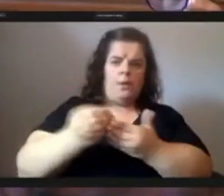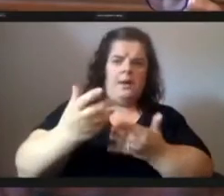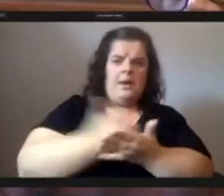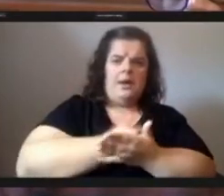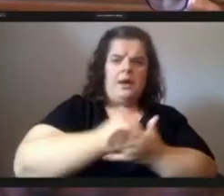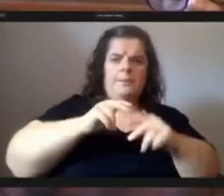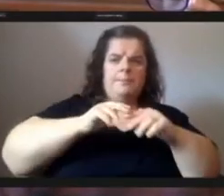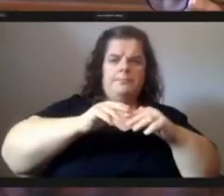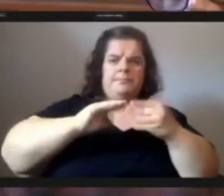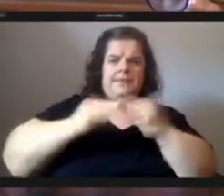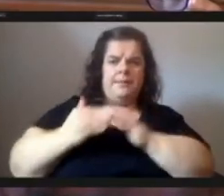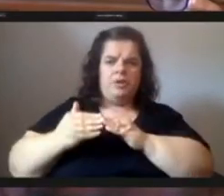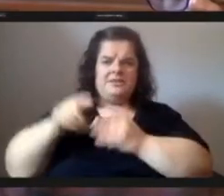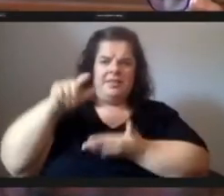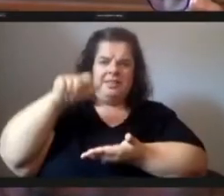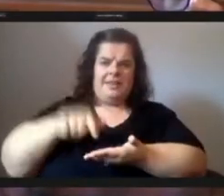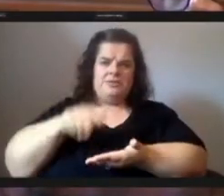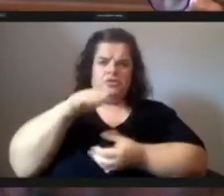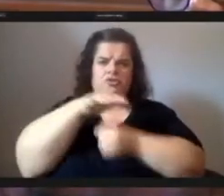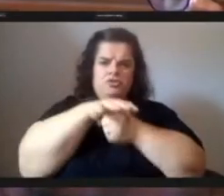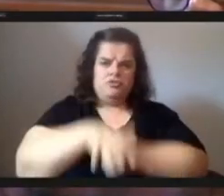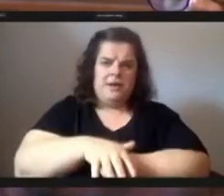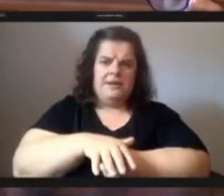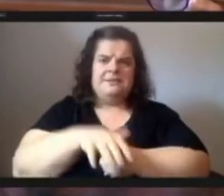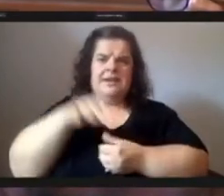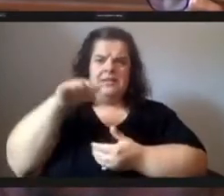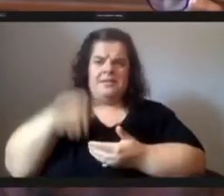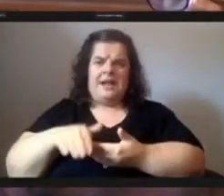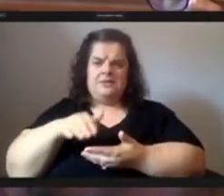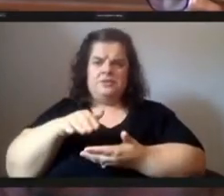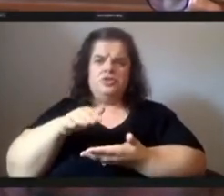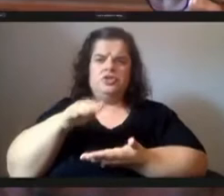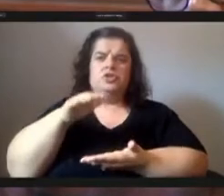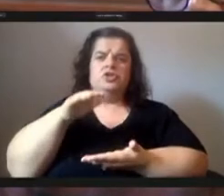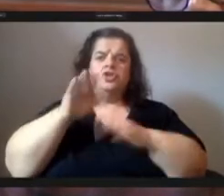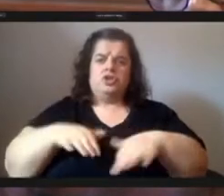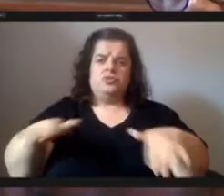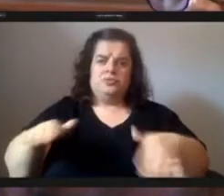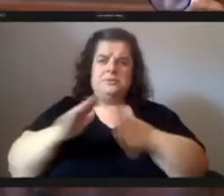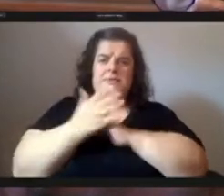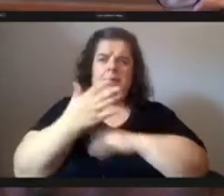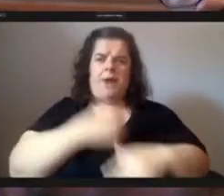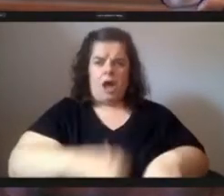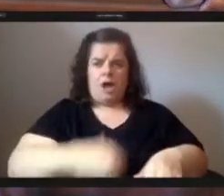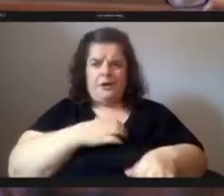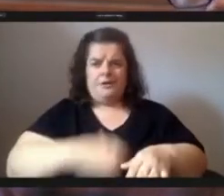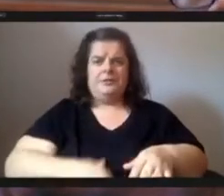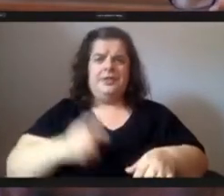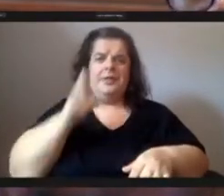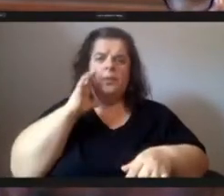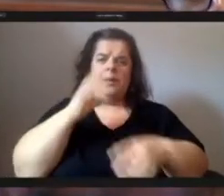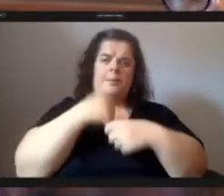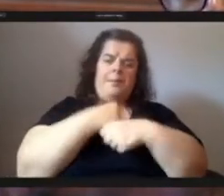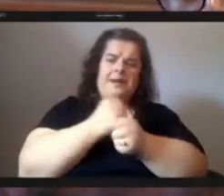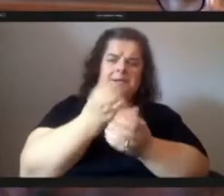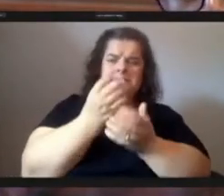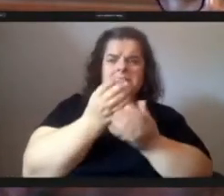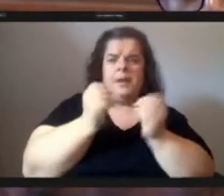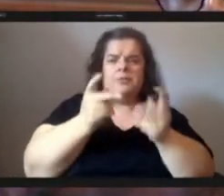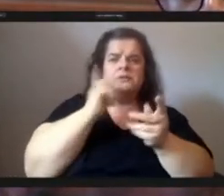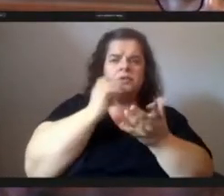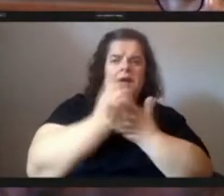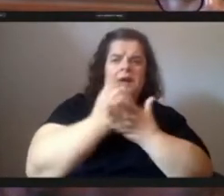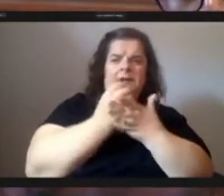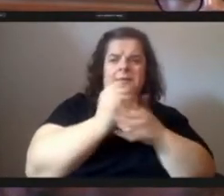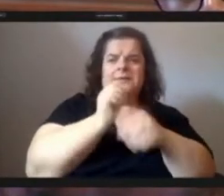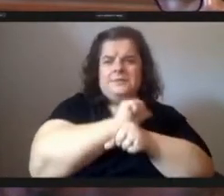violence and less children being hungry the food justice fund will create opportunities for economic stability entrepreneurship